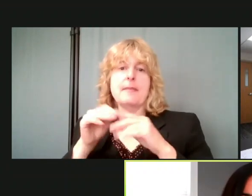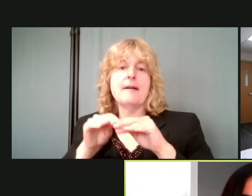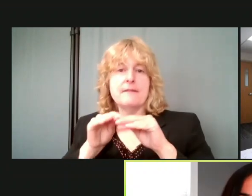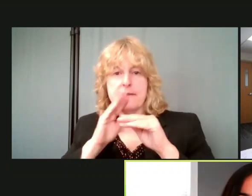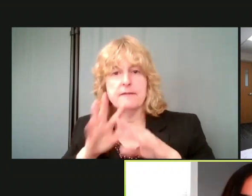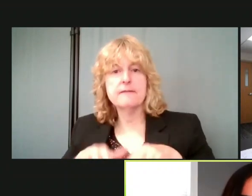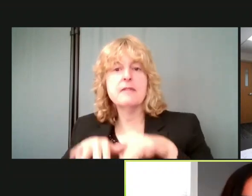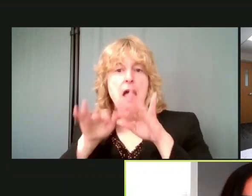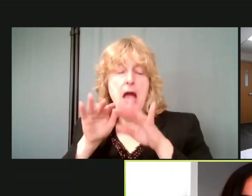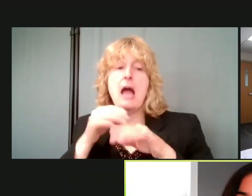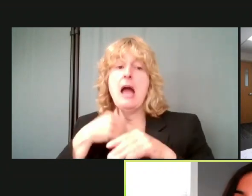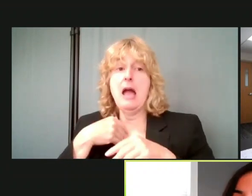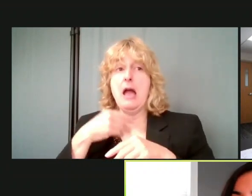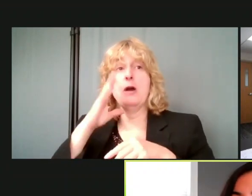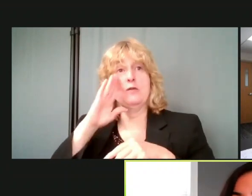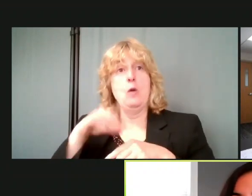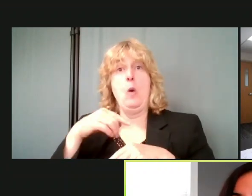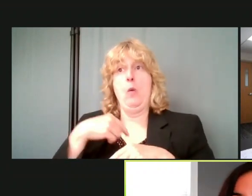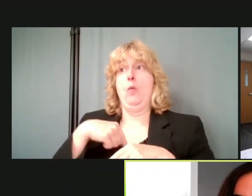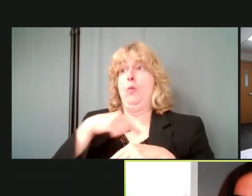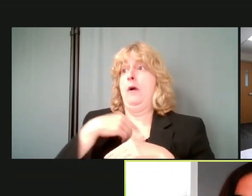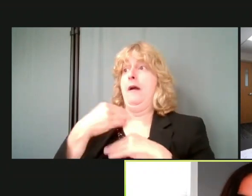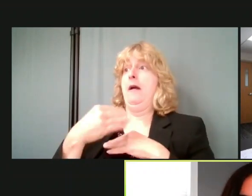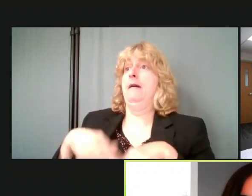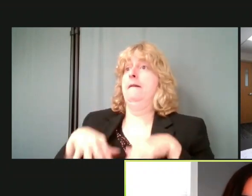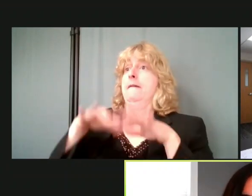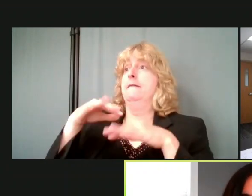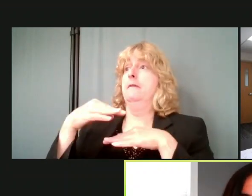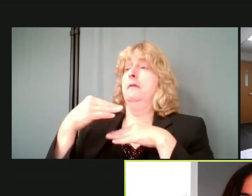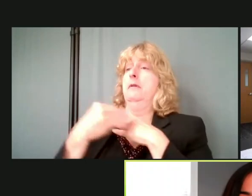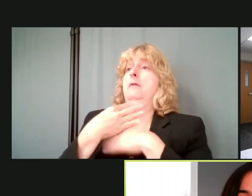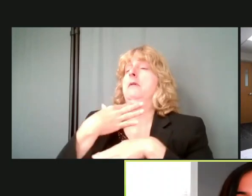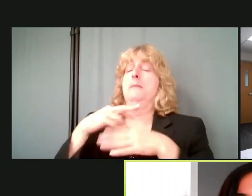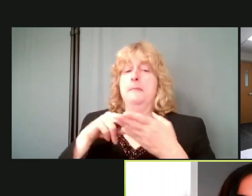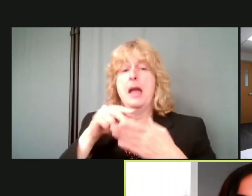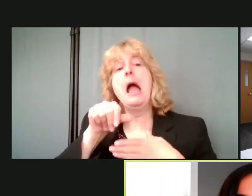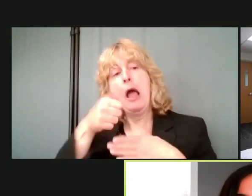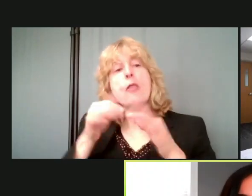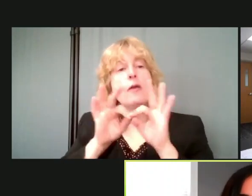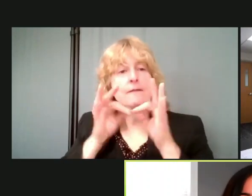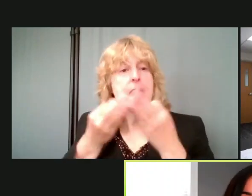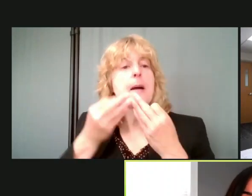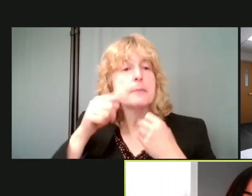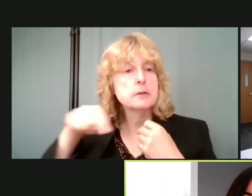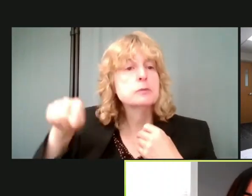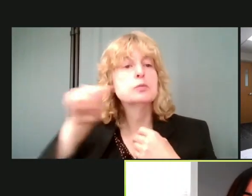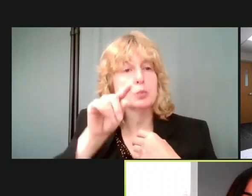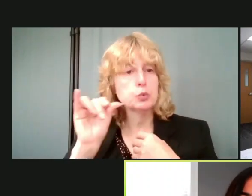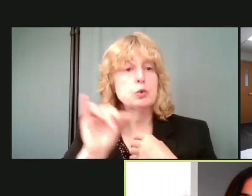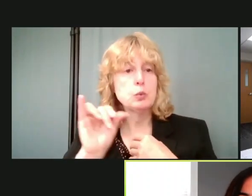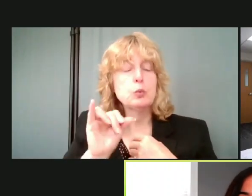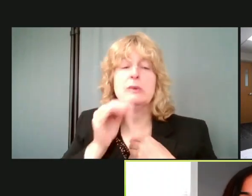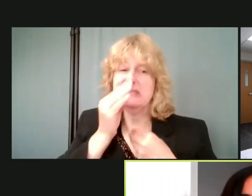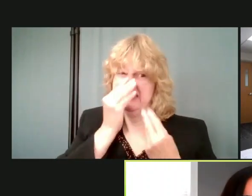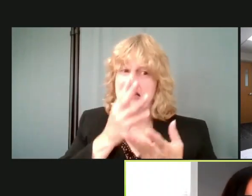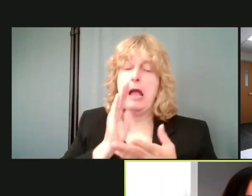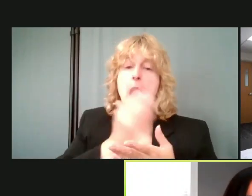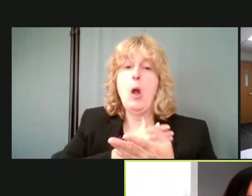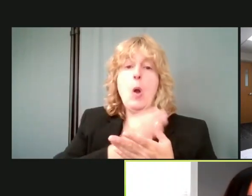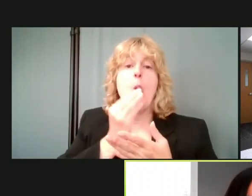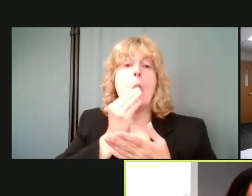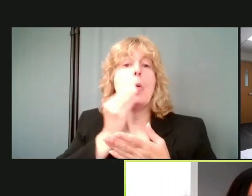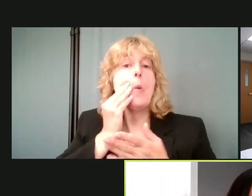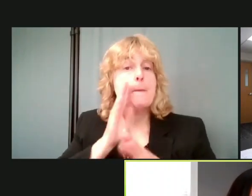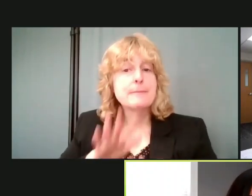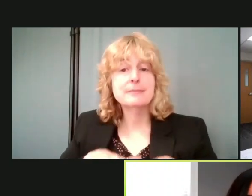families out there are suffering. Um, so just a little backstory. So our, our home just flooded back when we had the